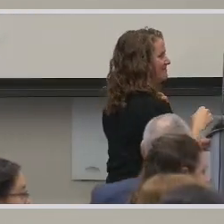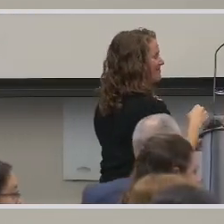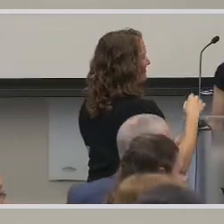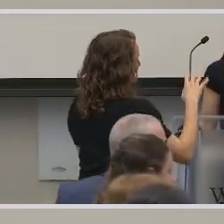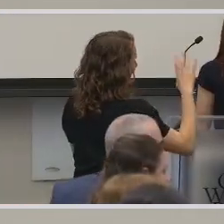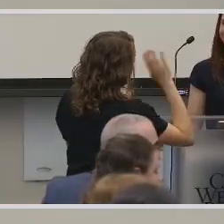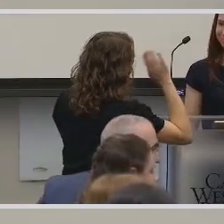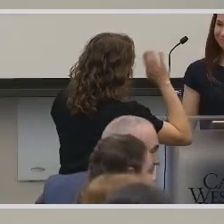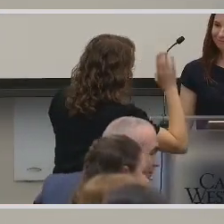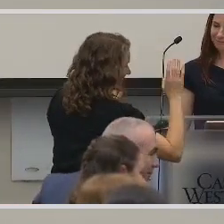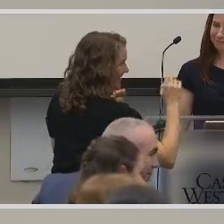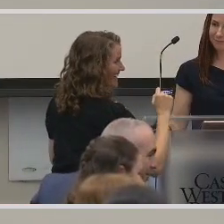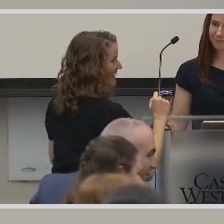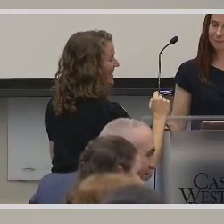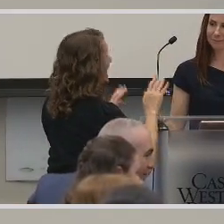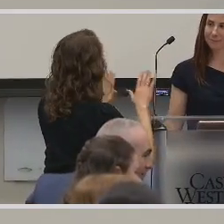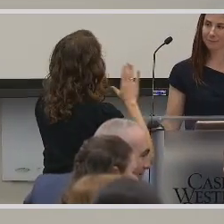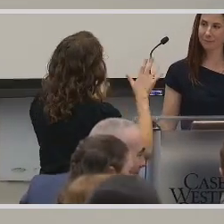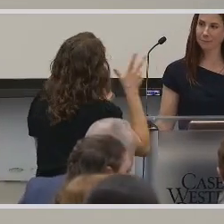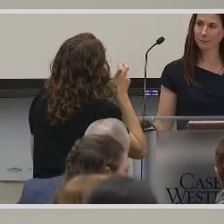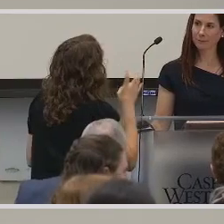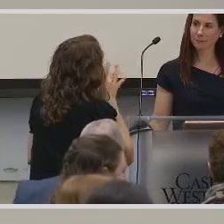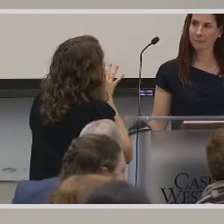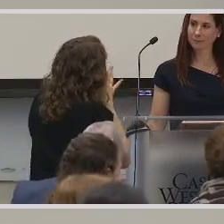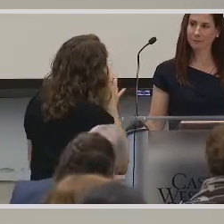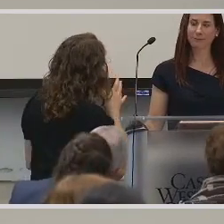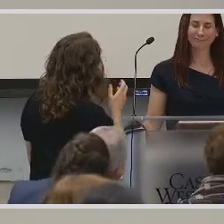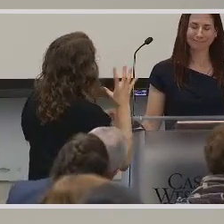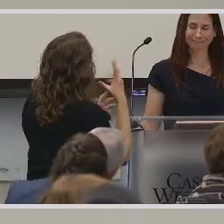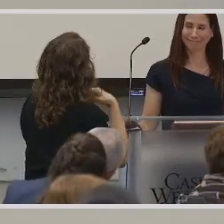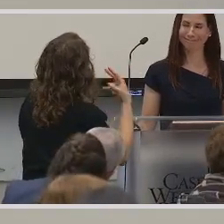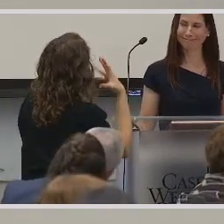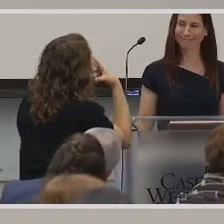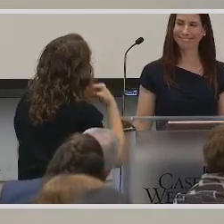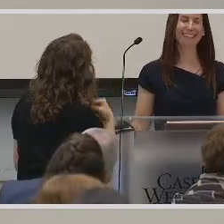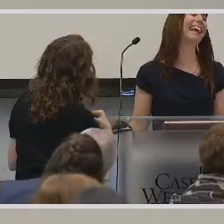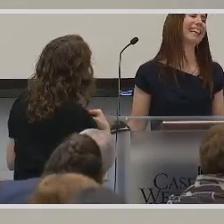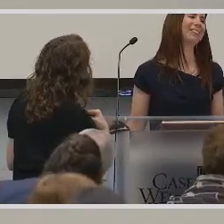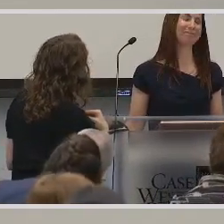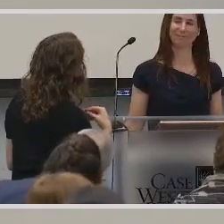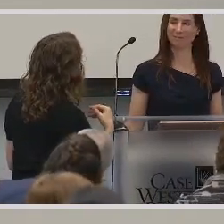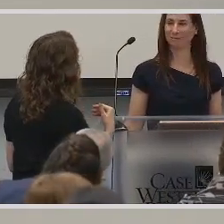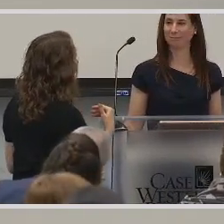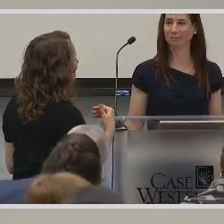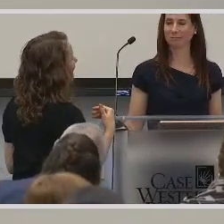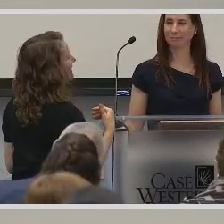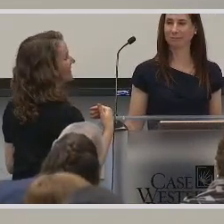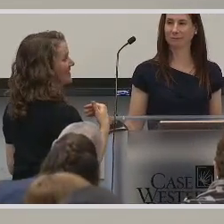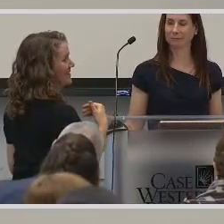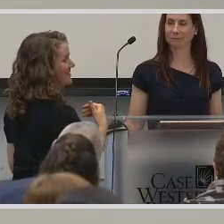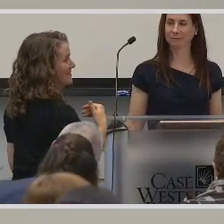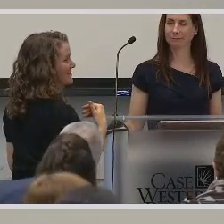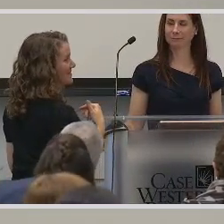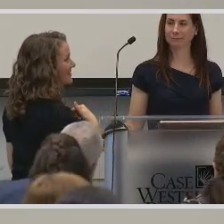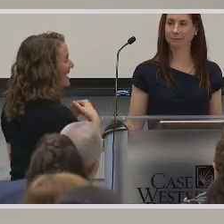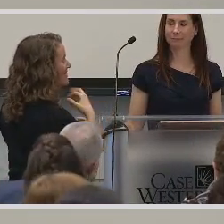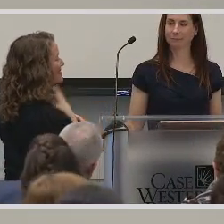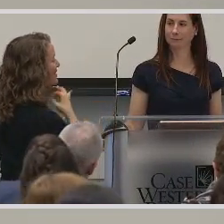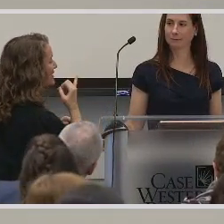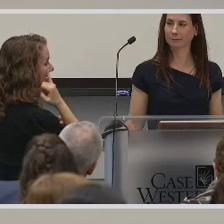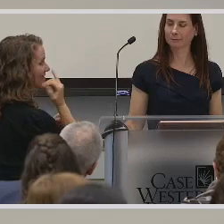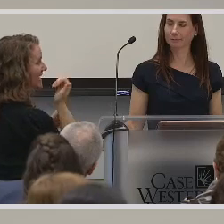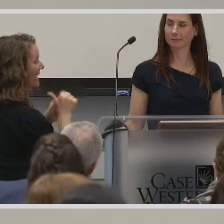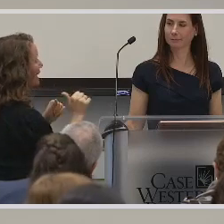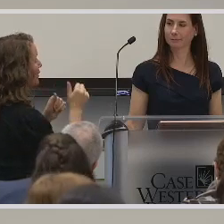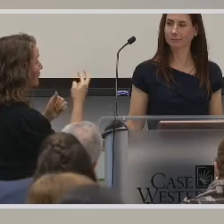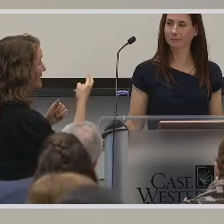Hello. It's amazing to hear you speak. Your voice is beautiful. Thank you. I was wondering if there are any